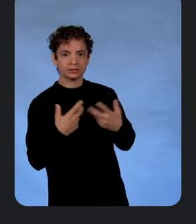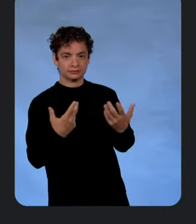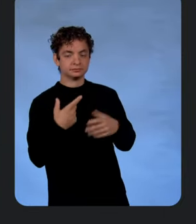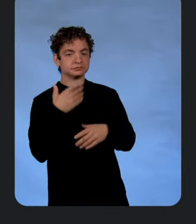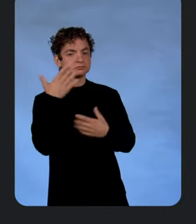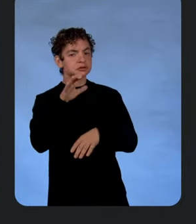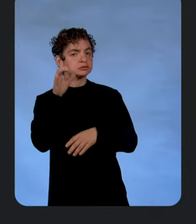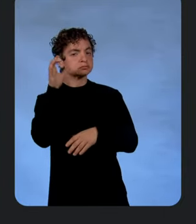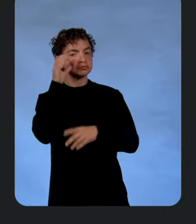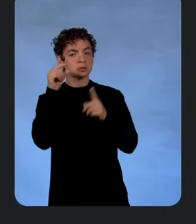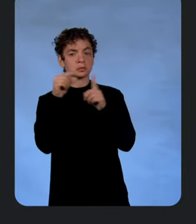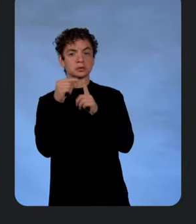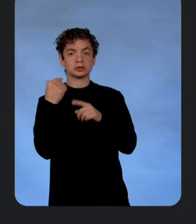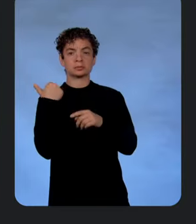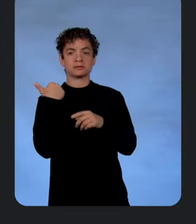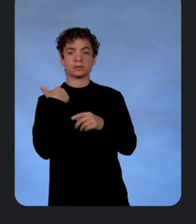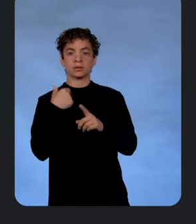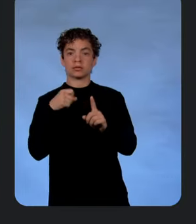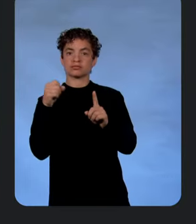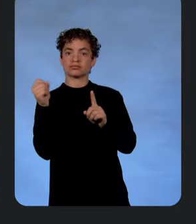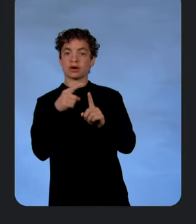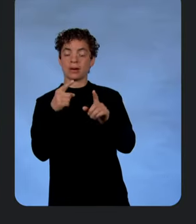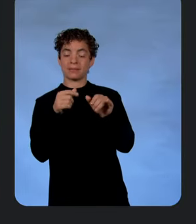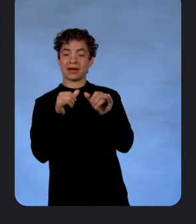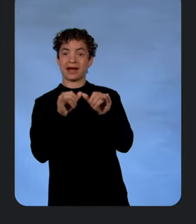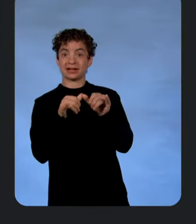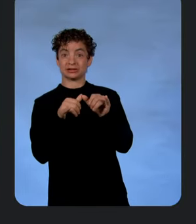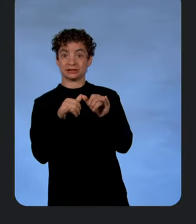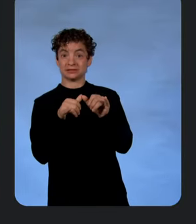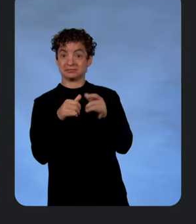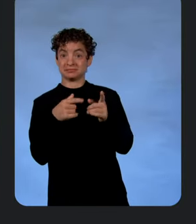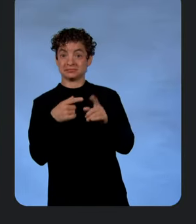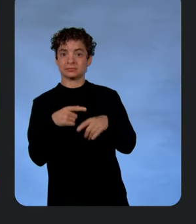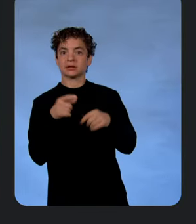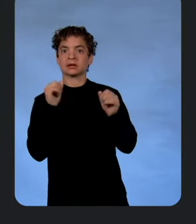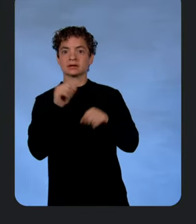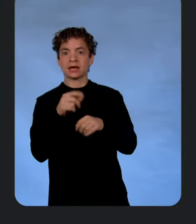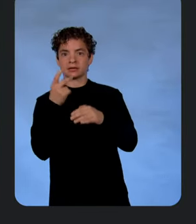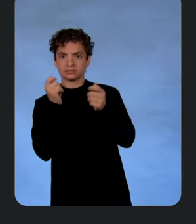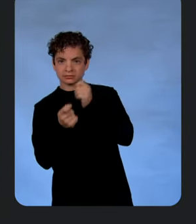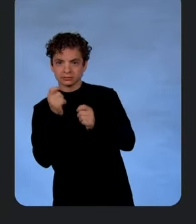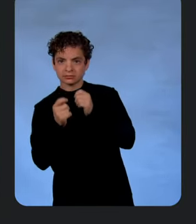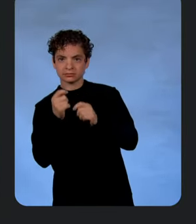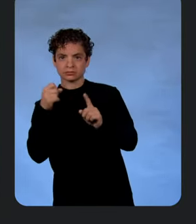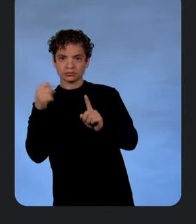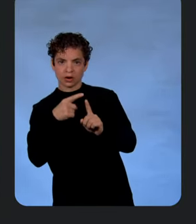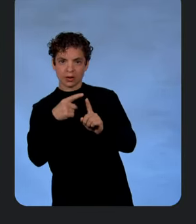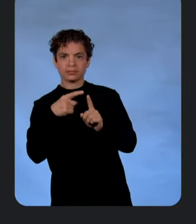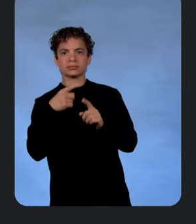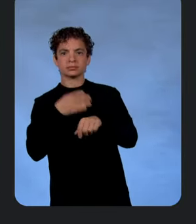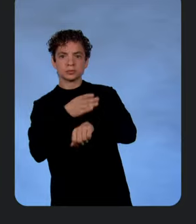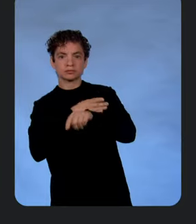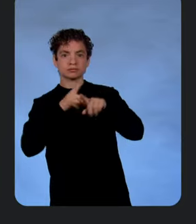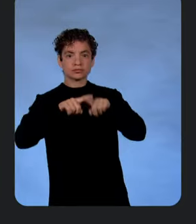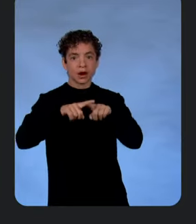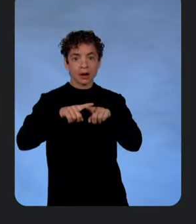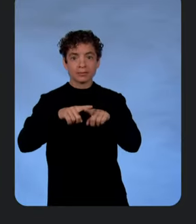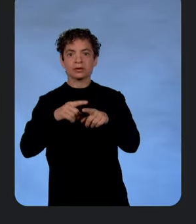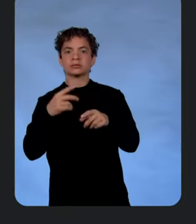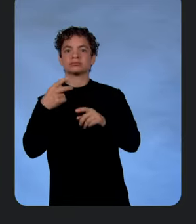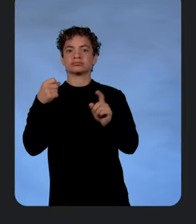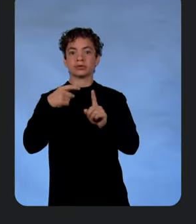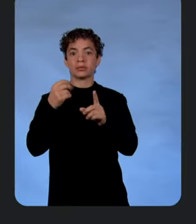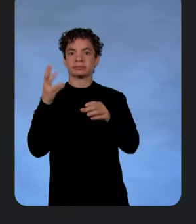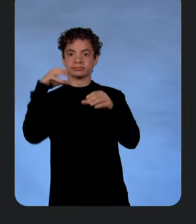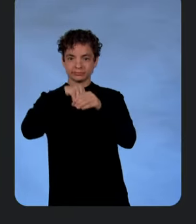So you've heard the term prompt engineering. We can iteratively use prompt engineering to improve the reliability of our app, improving the prompts